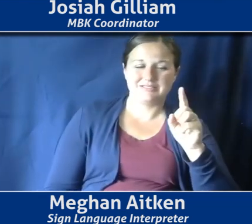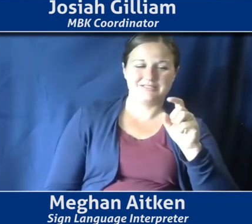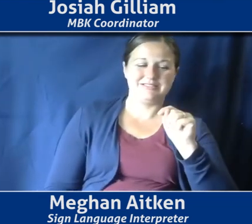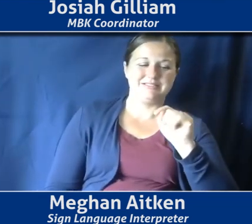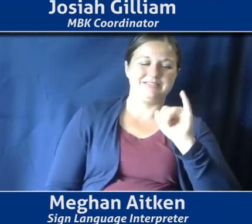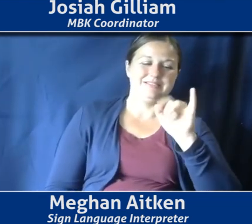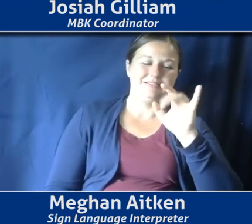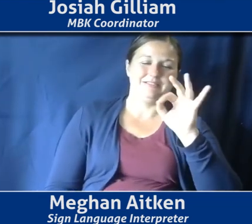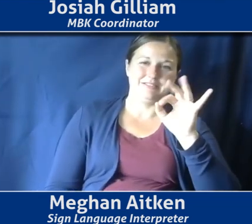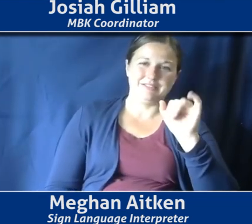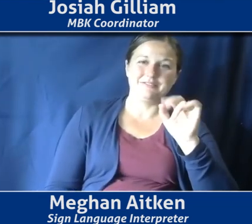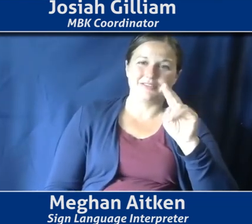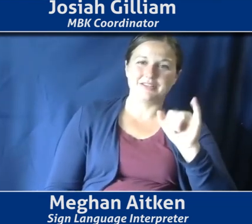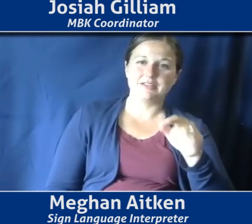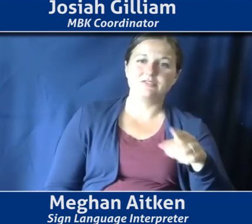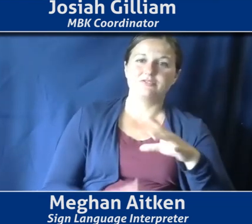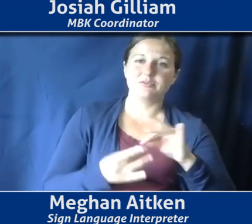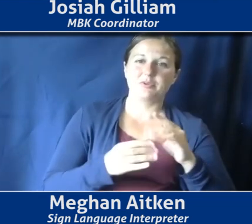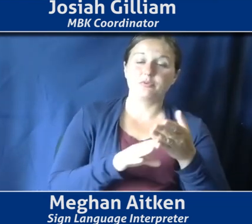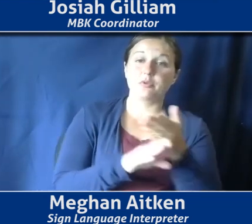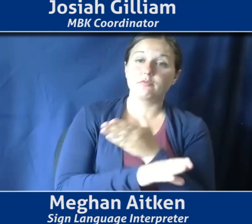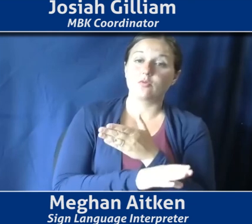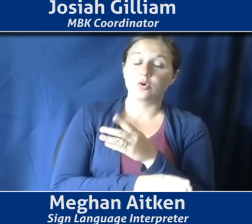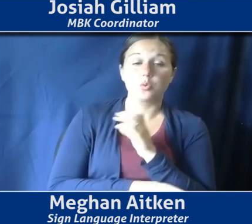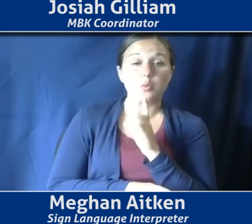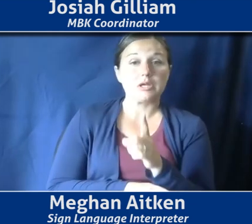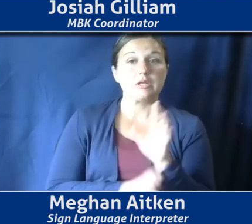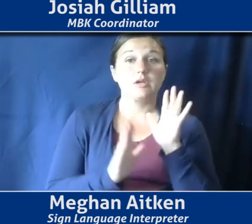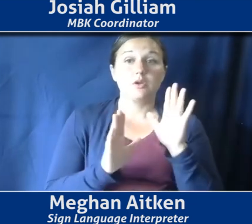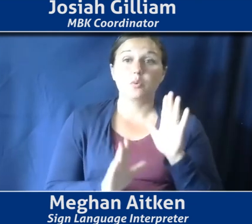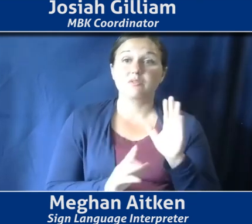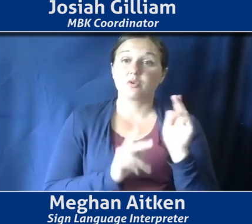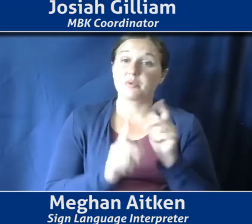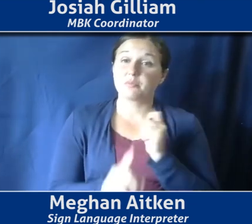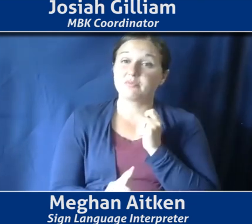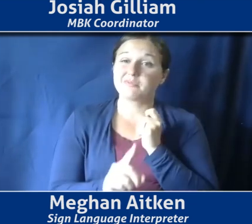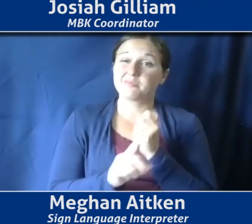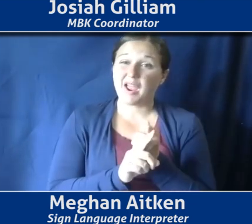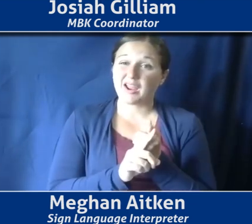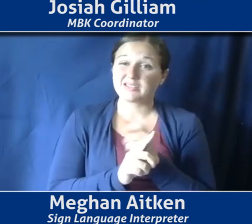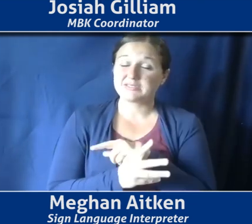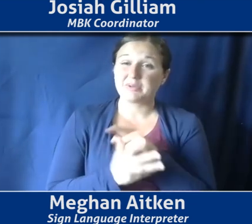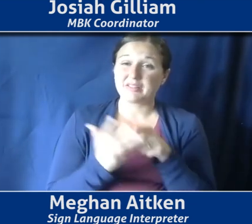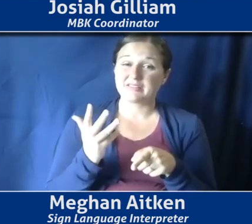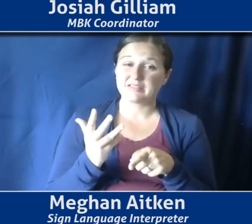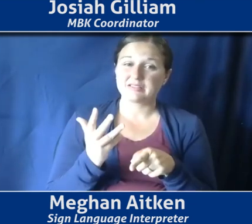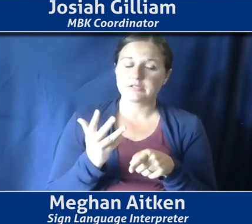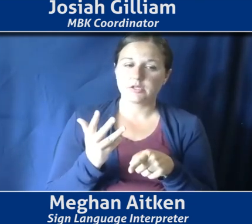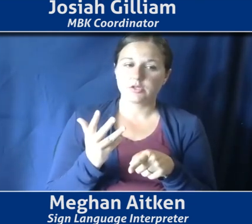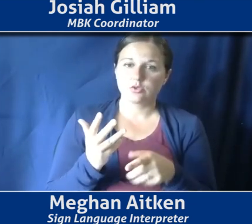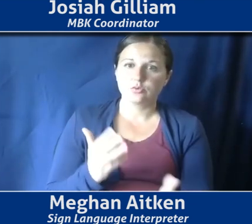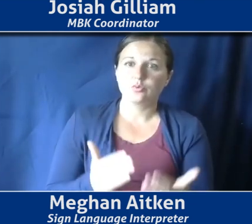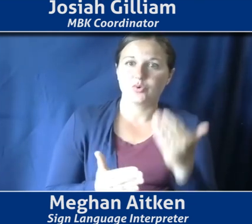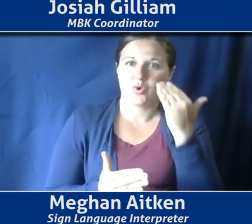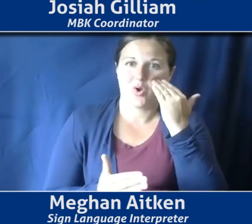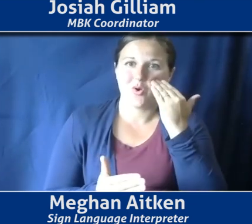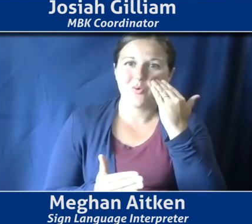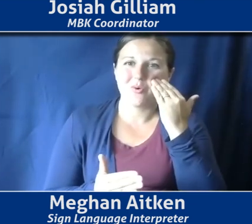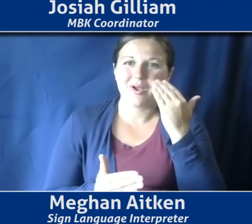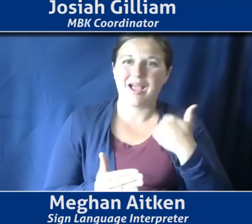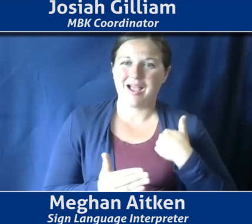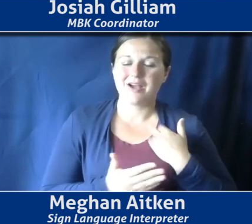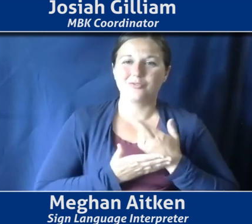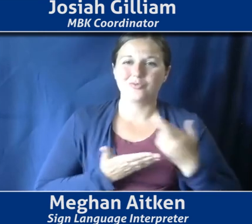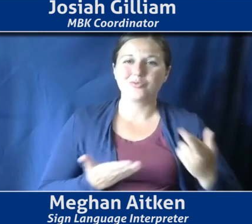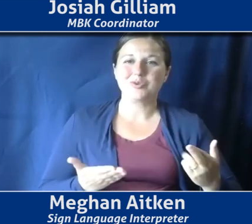encouragement could there be for folks that were being, um, impacted by these realities to find that there is recourse, um, and resources and